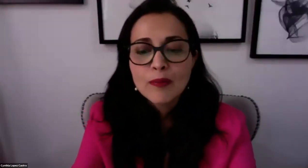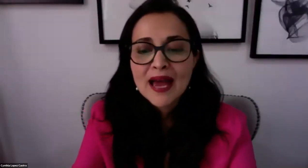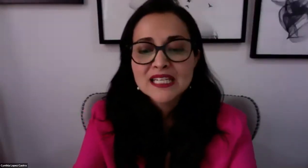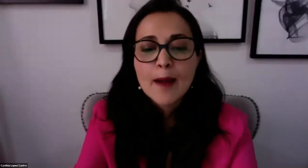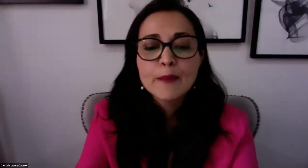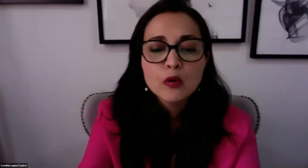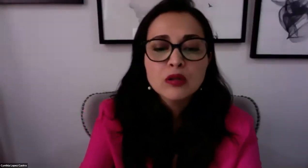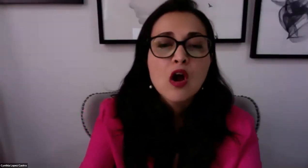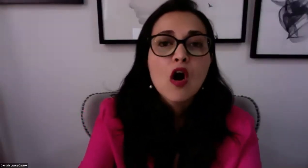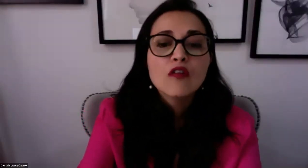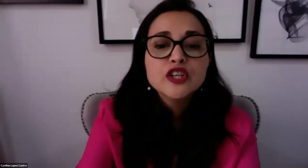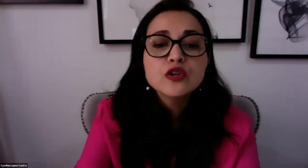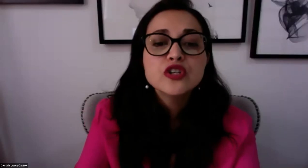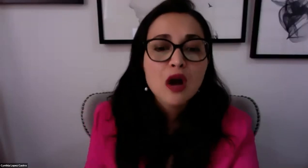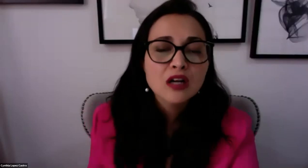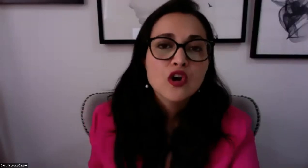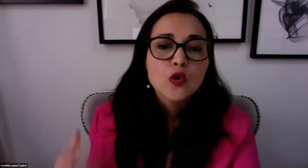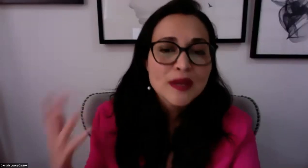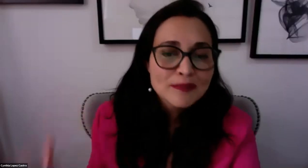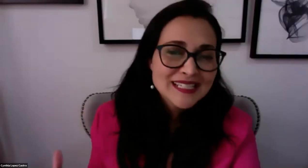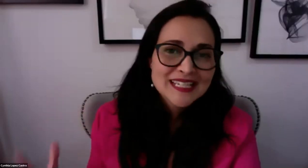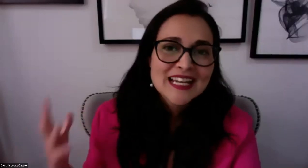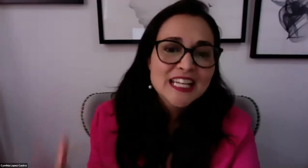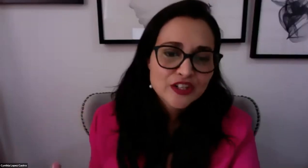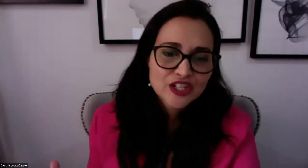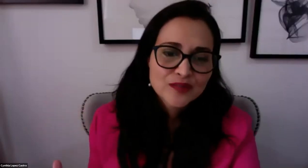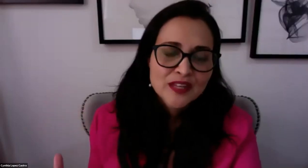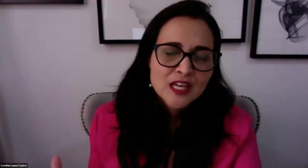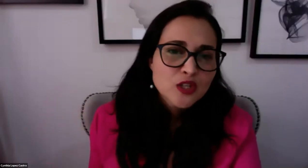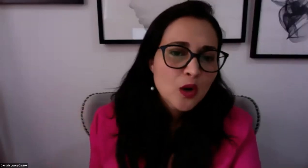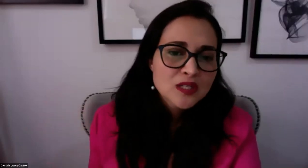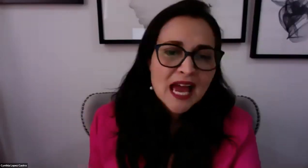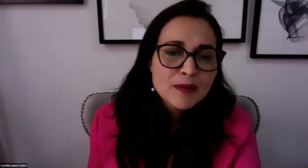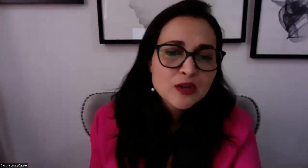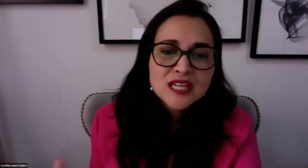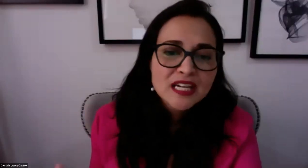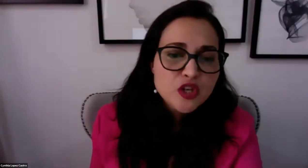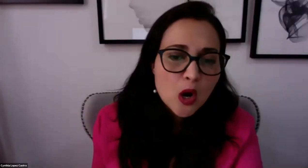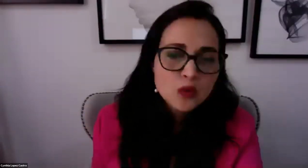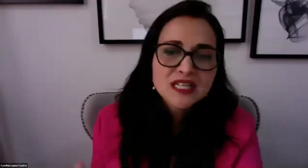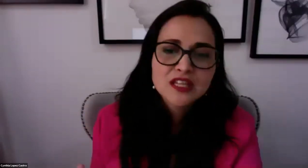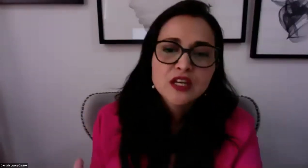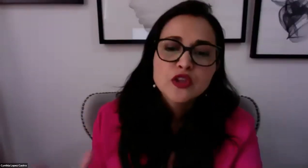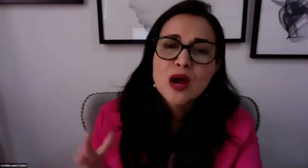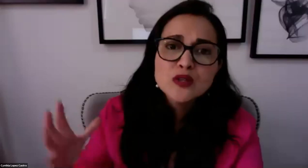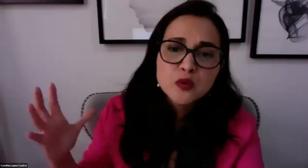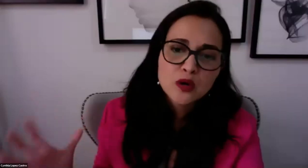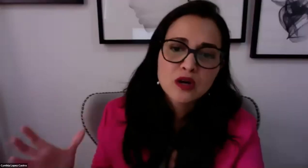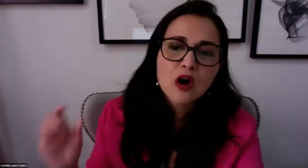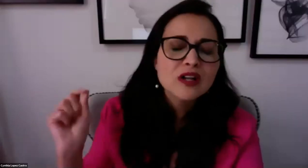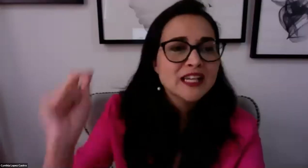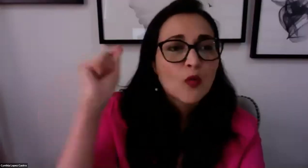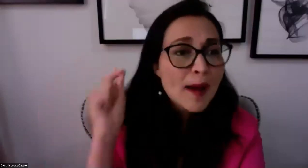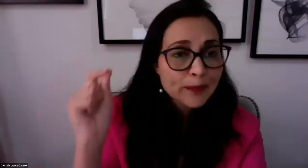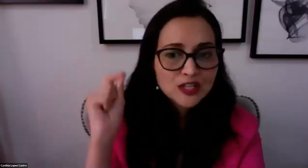provide a pool of new young women leaders. So, the IPU data shows that throughout the